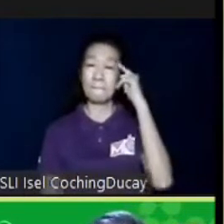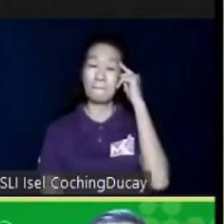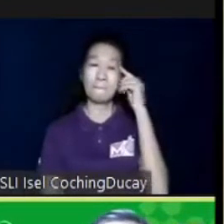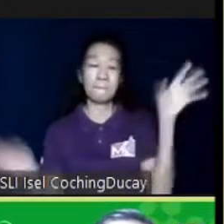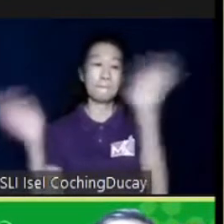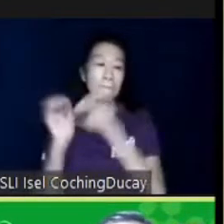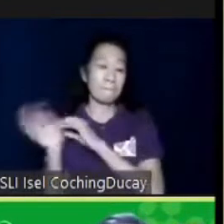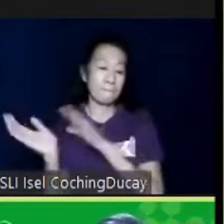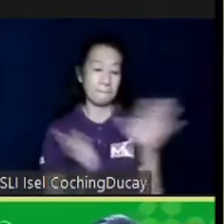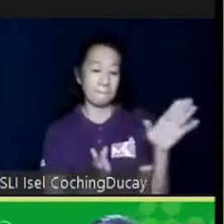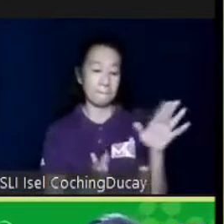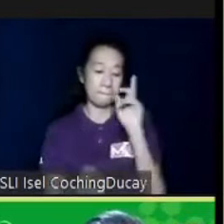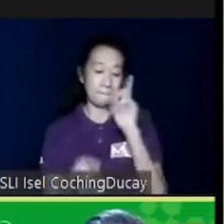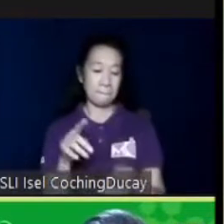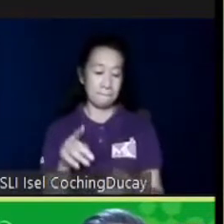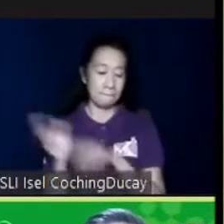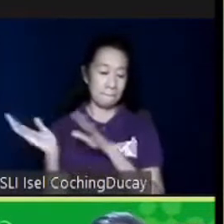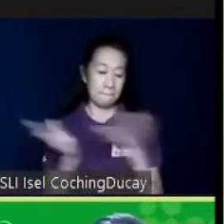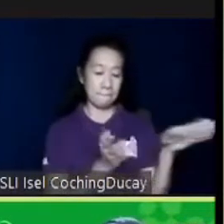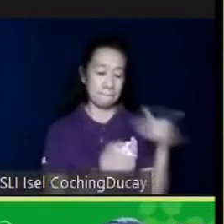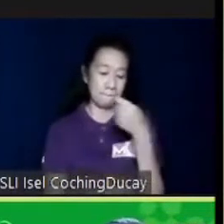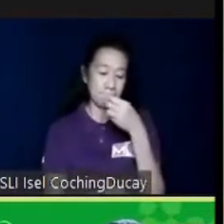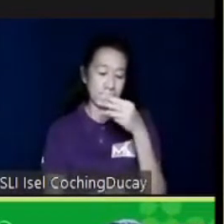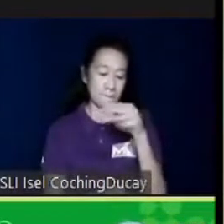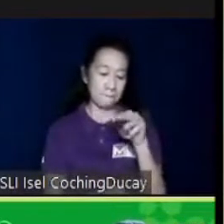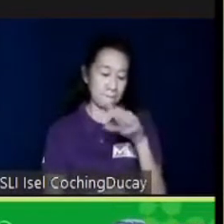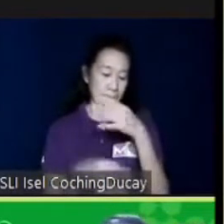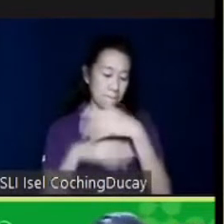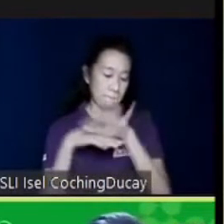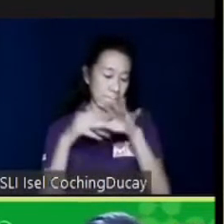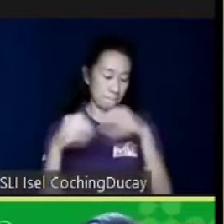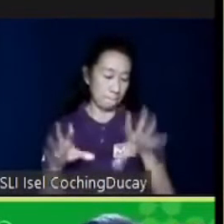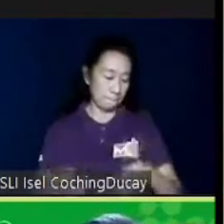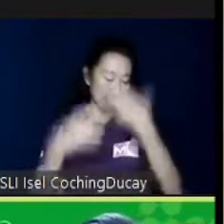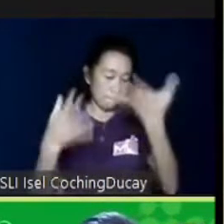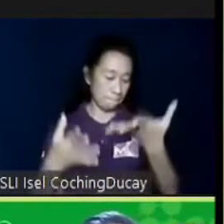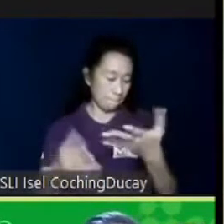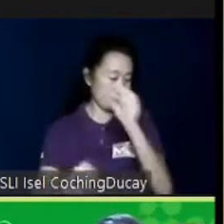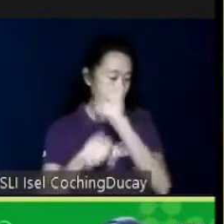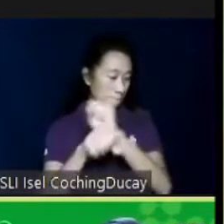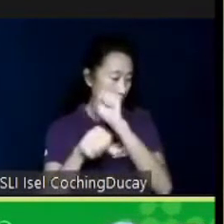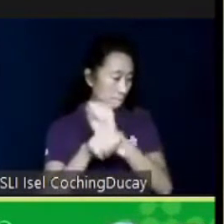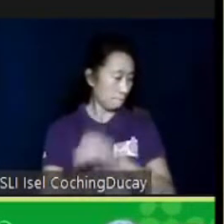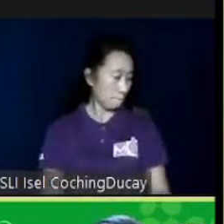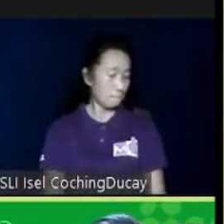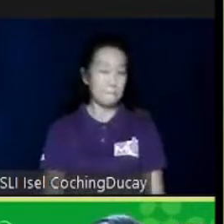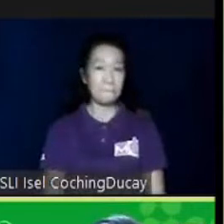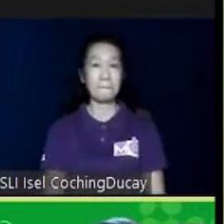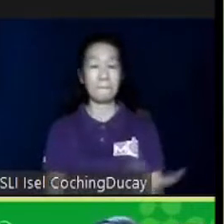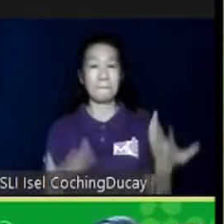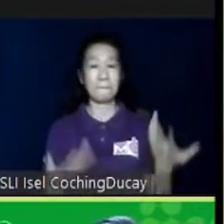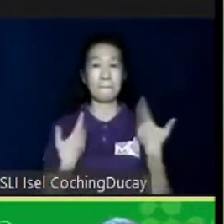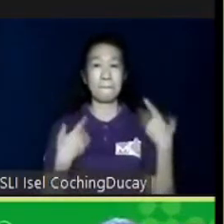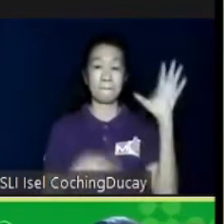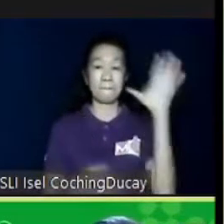iwanan. We cannot abandon them after we throw them into the water. So, they have to